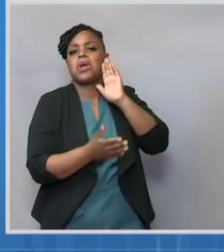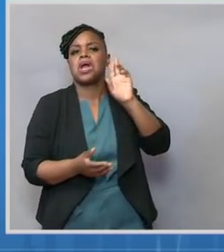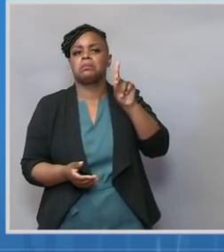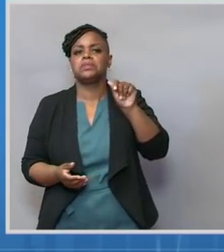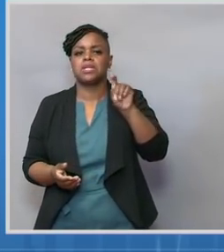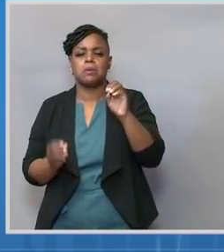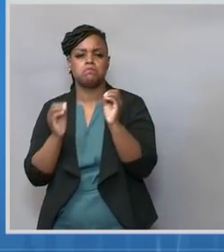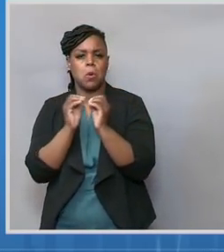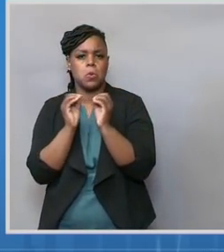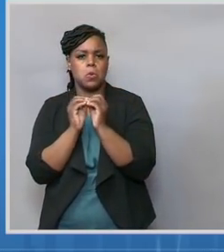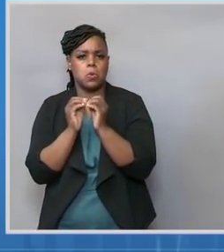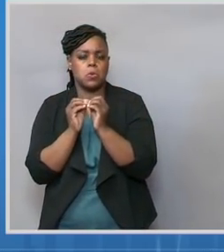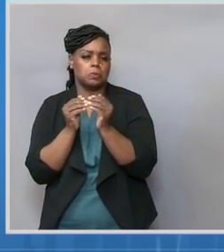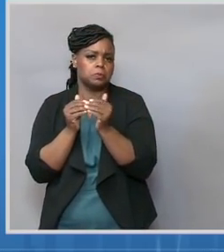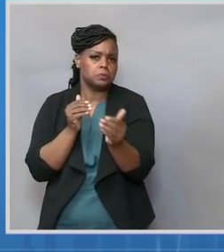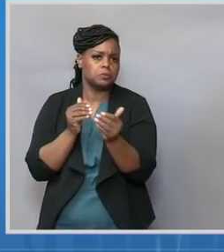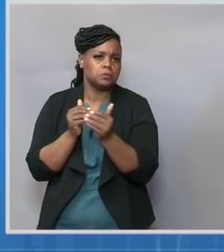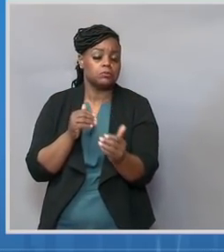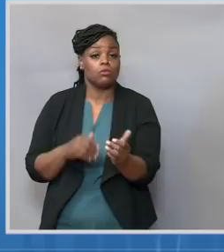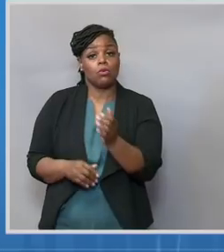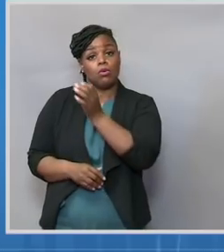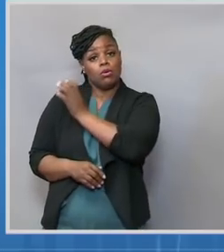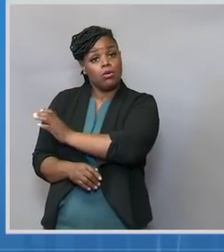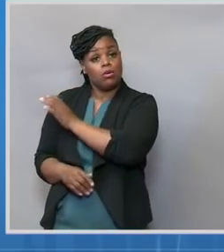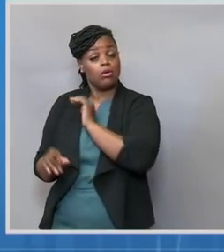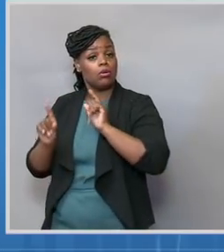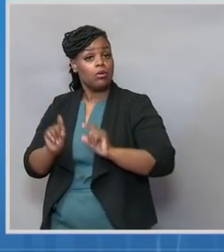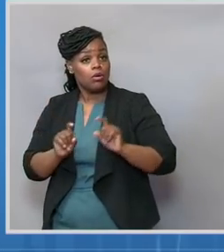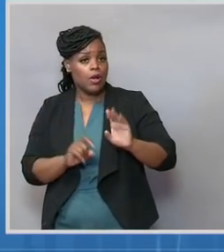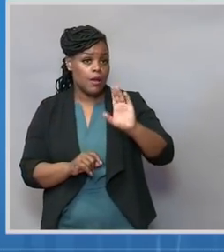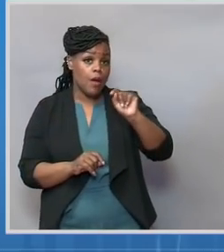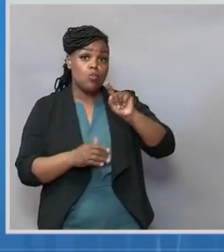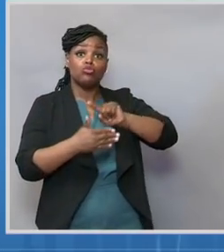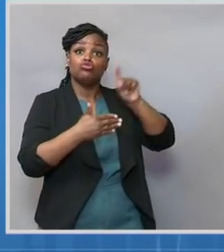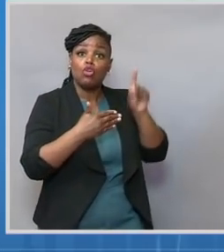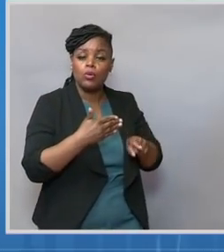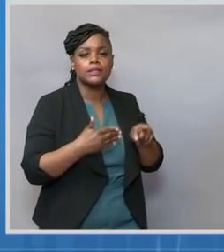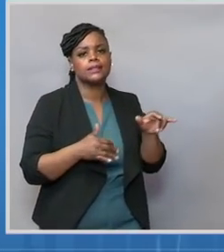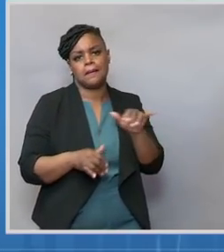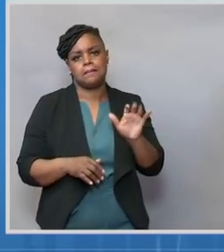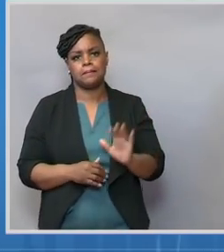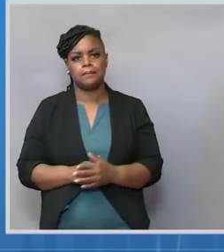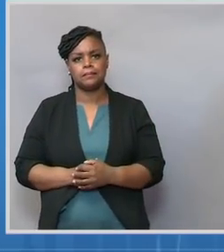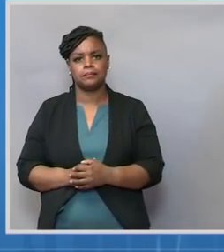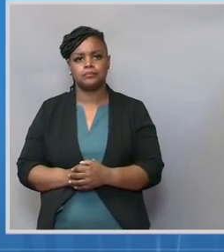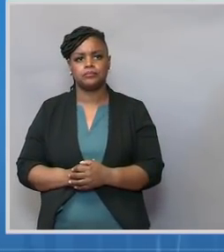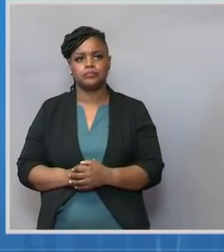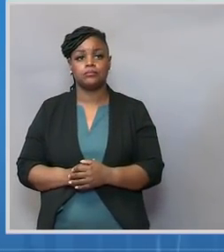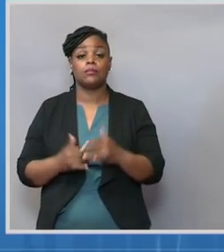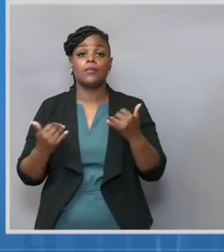trials, but any important results that have come. With that, I'll hand it over to Dr. Murthy.